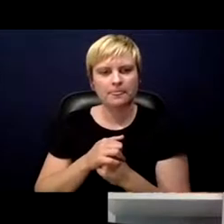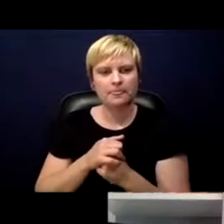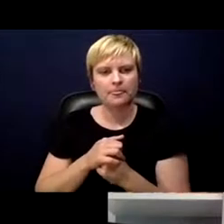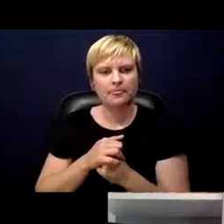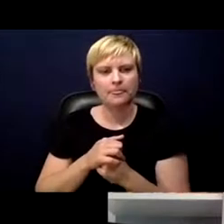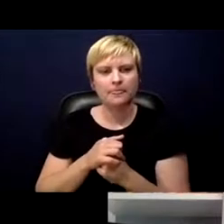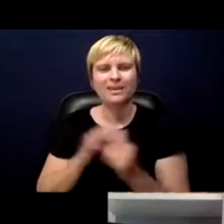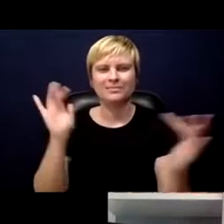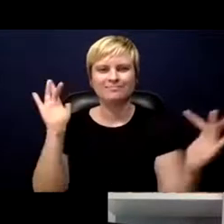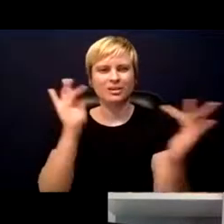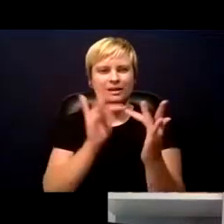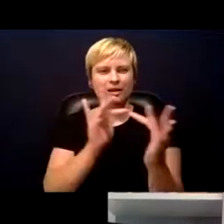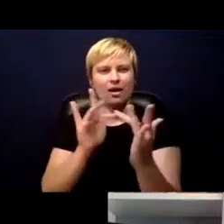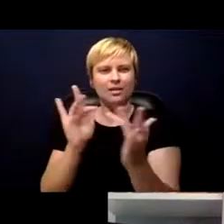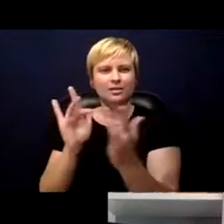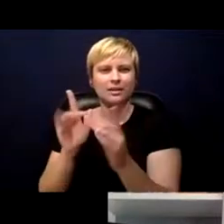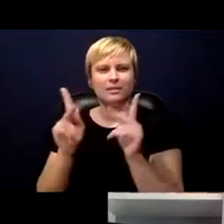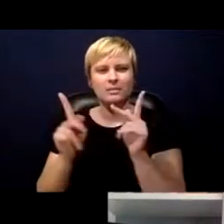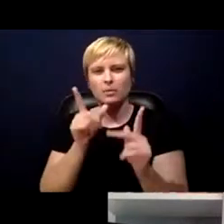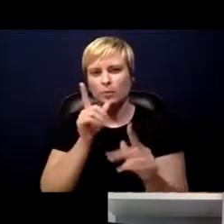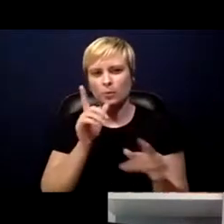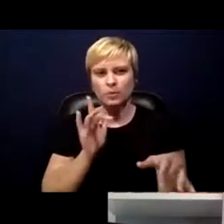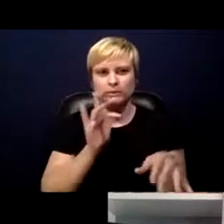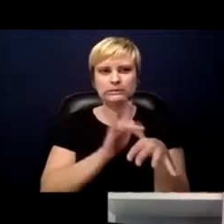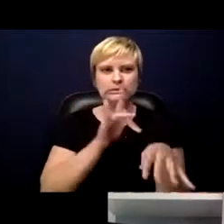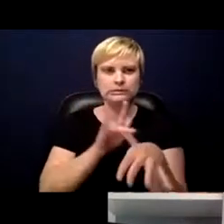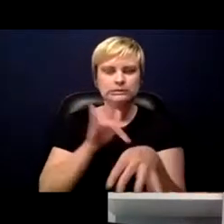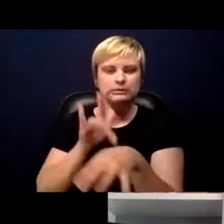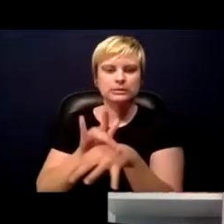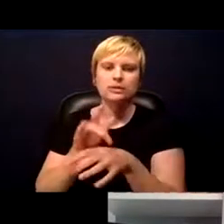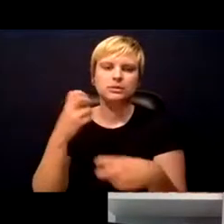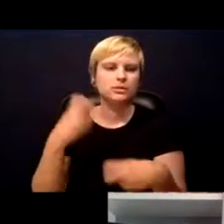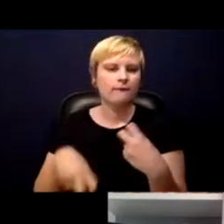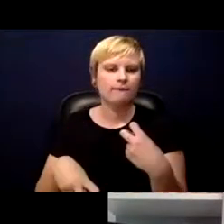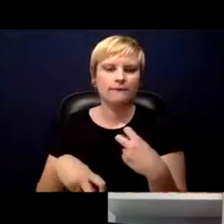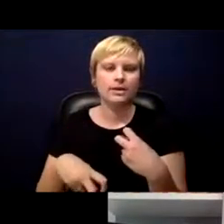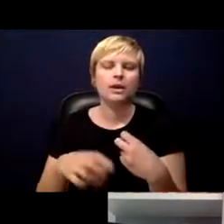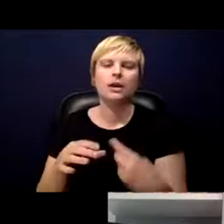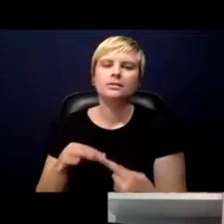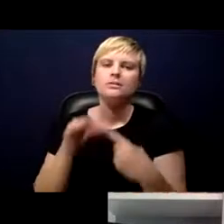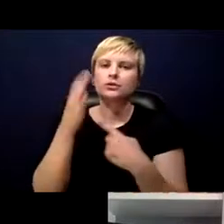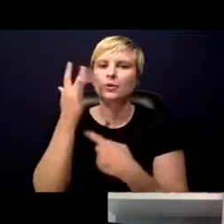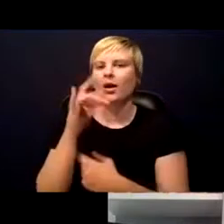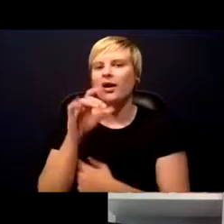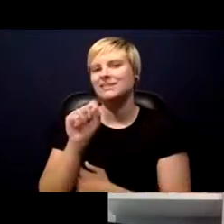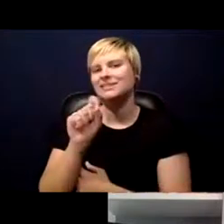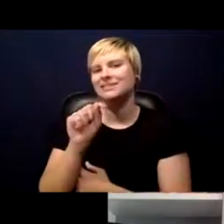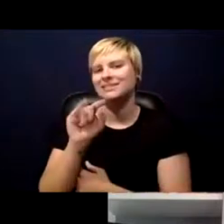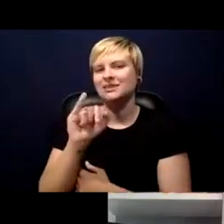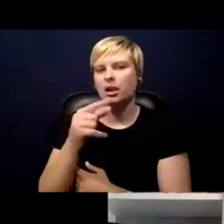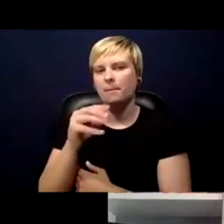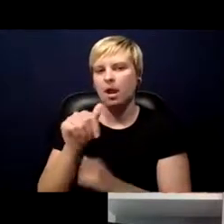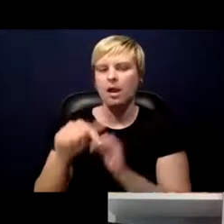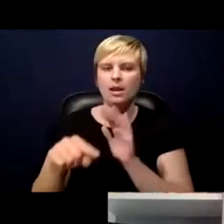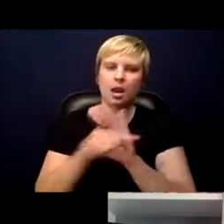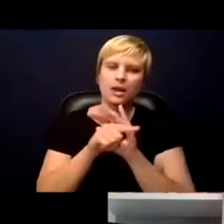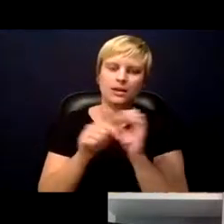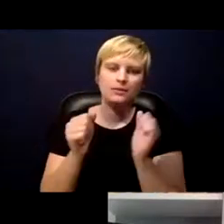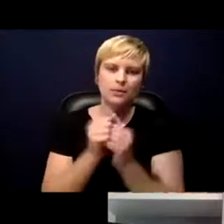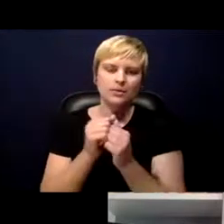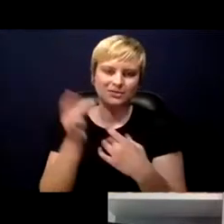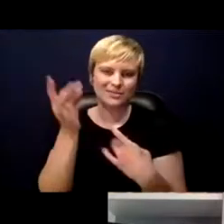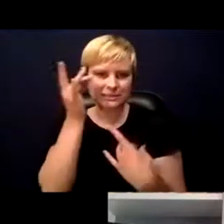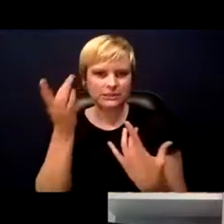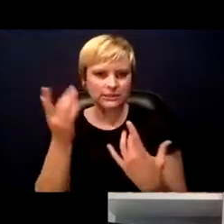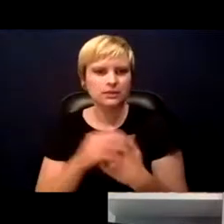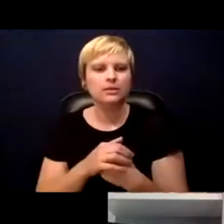difficult, especially when stigma is associated with the disease. For Liberia, there